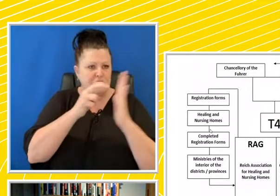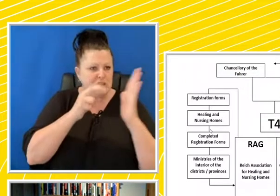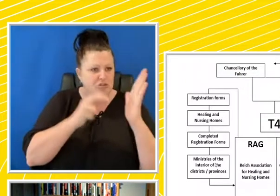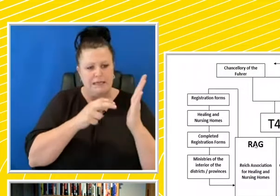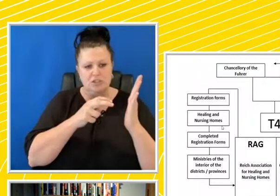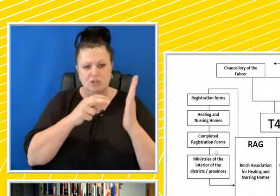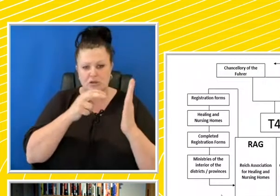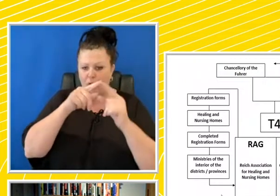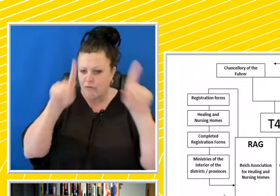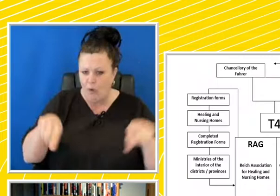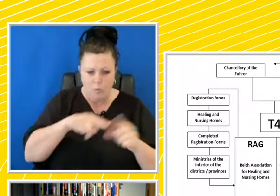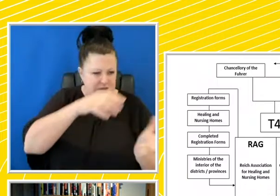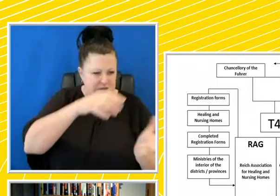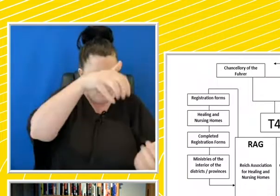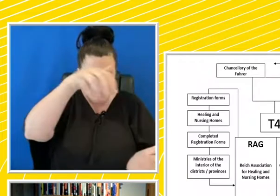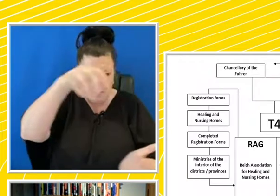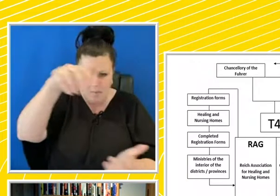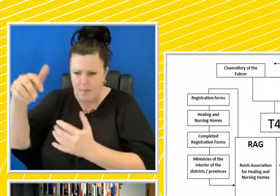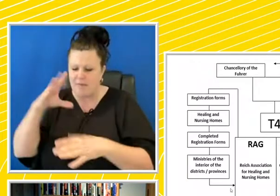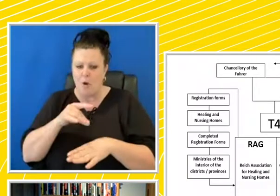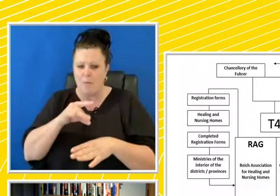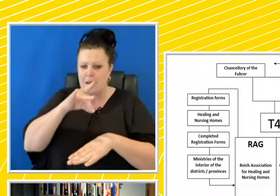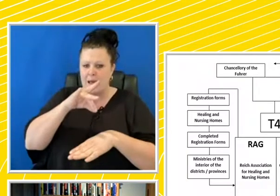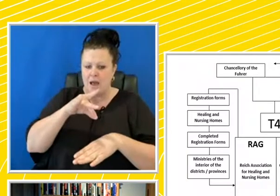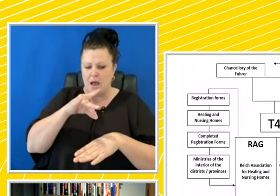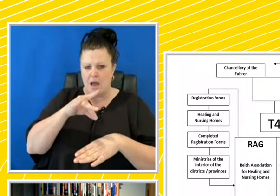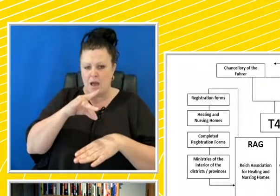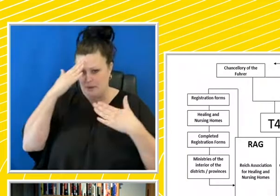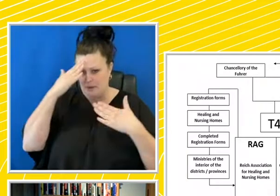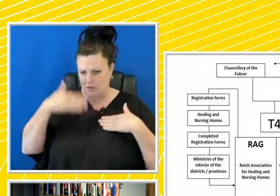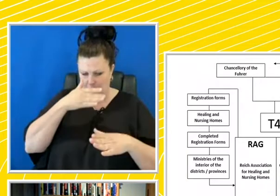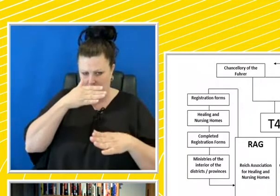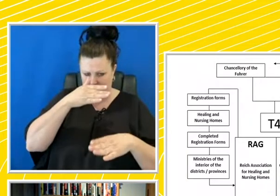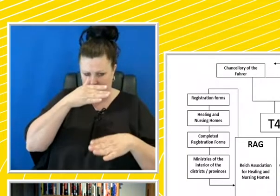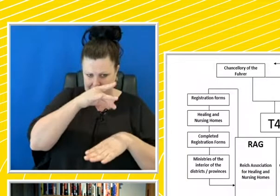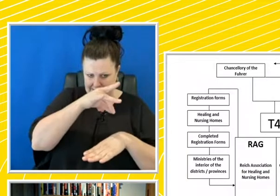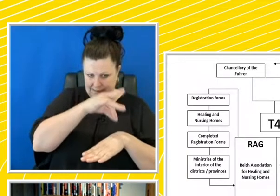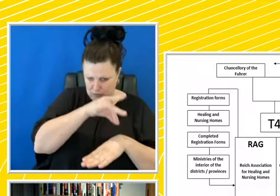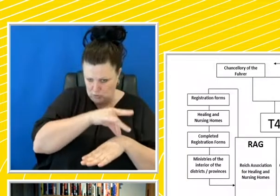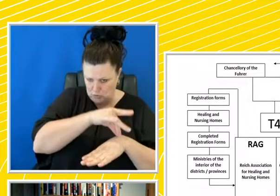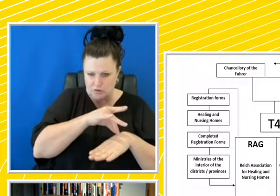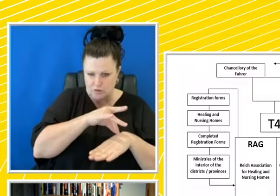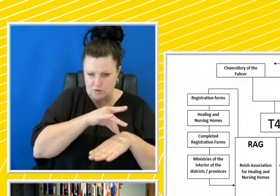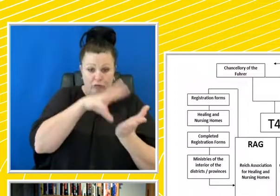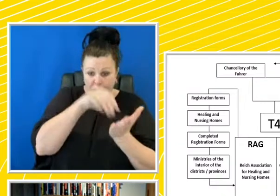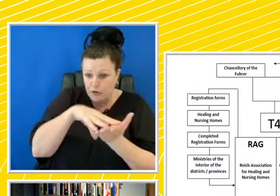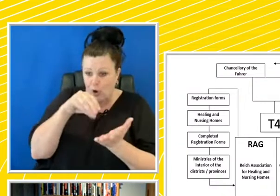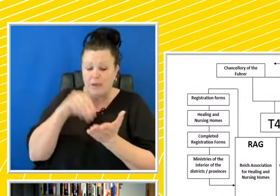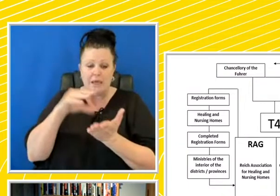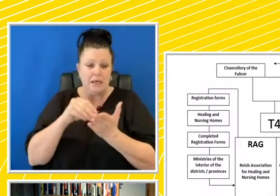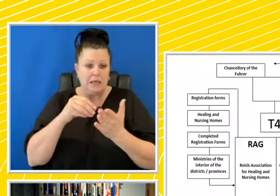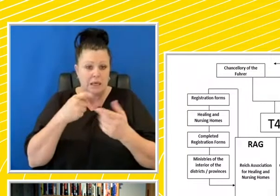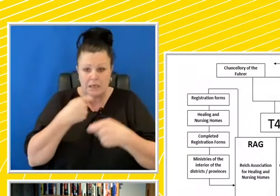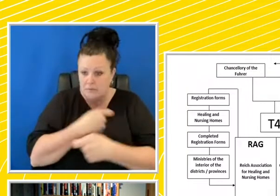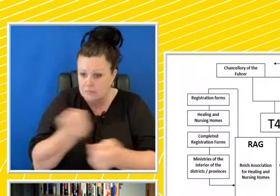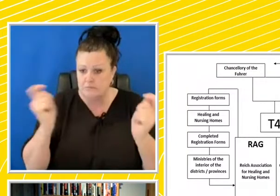them from the institutions, photocopying them, assessing them, distributing them